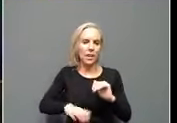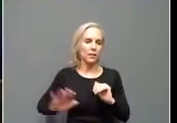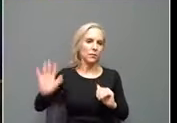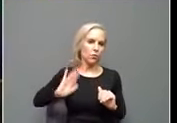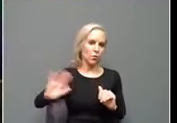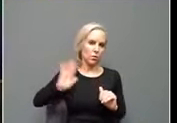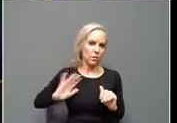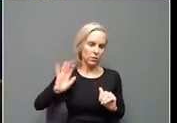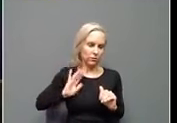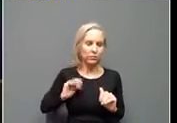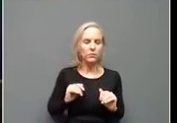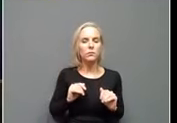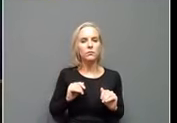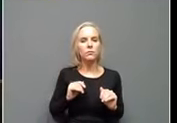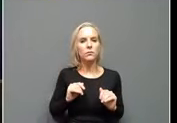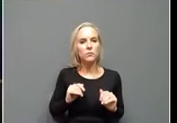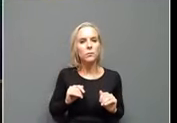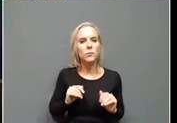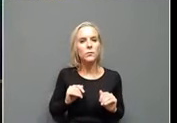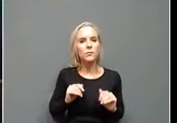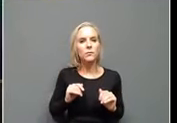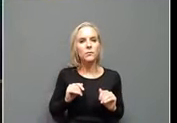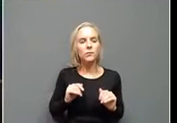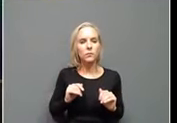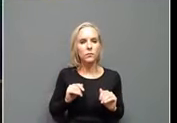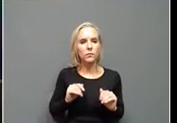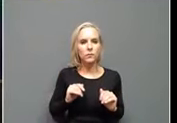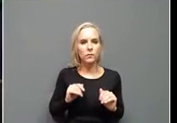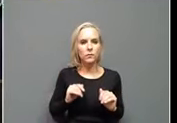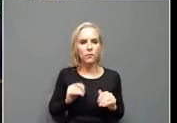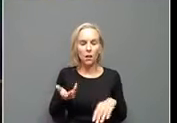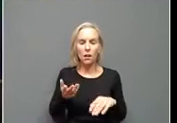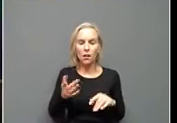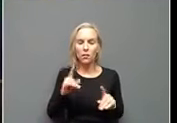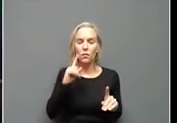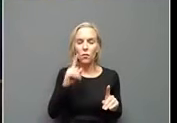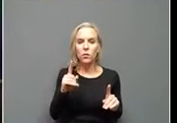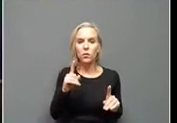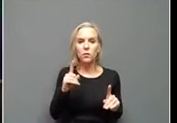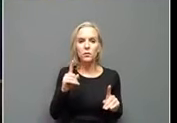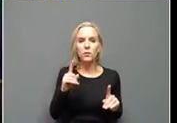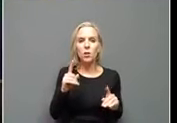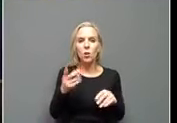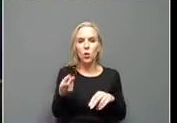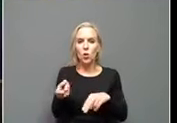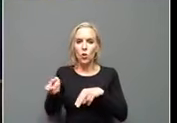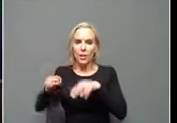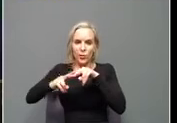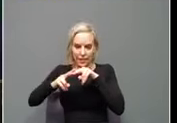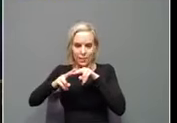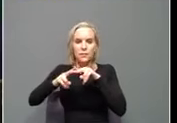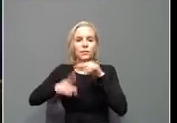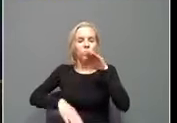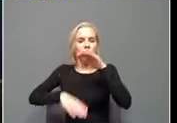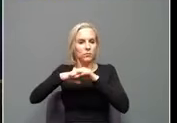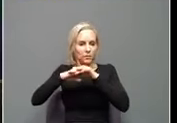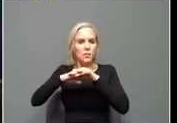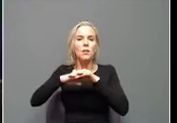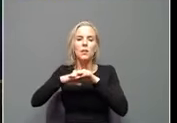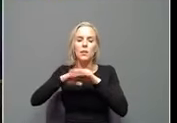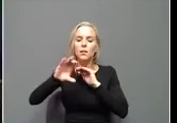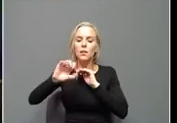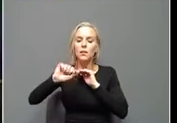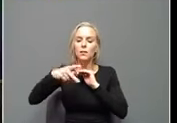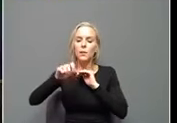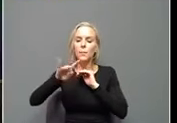um, on, um, on, on being able to, to increase capacity. Uh, again, we're, we're watching a number